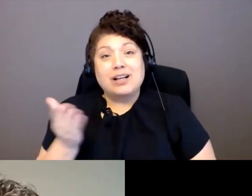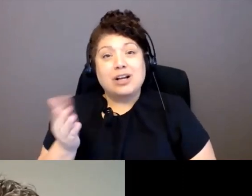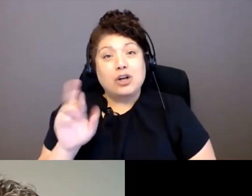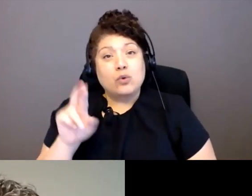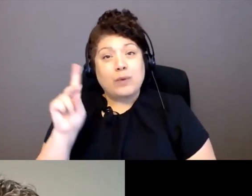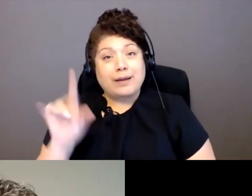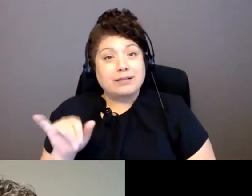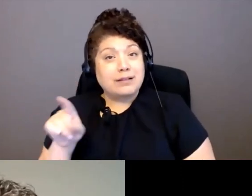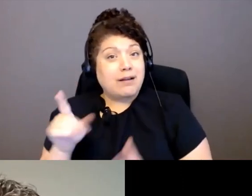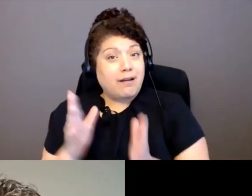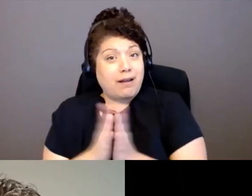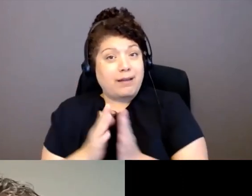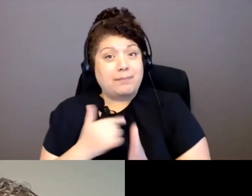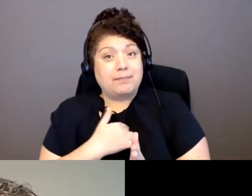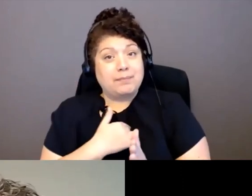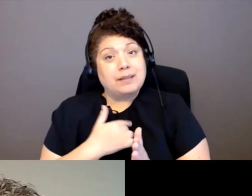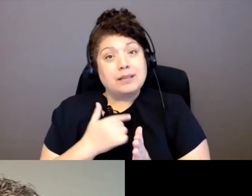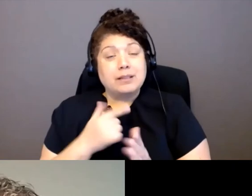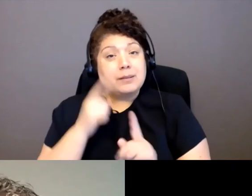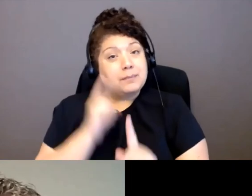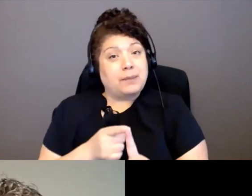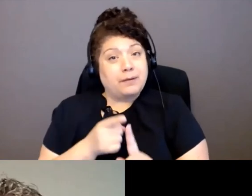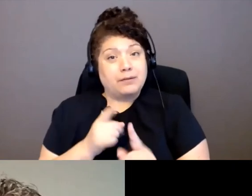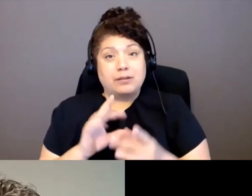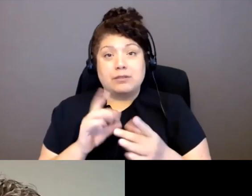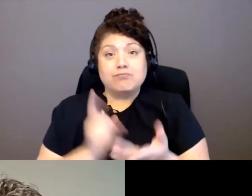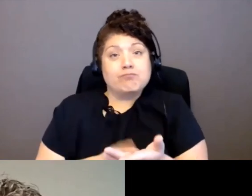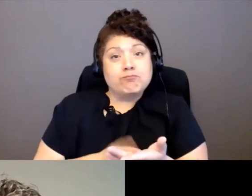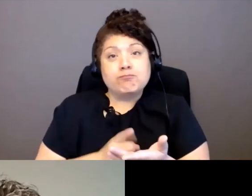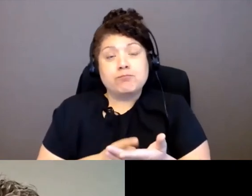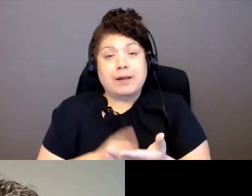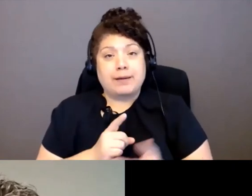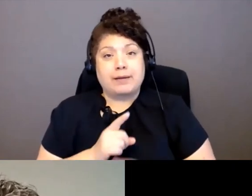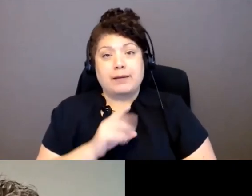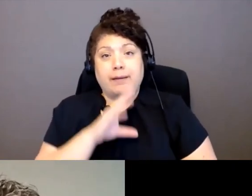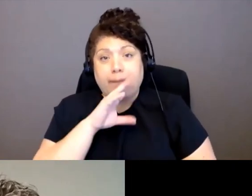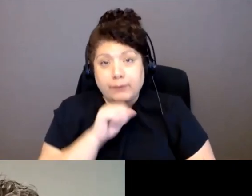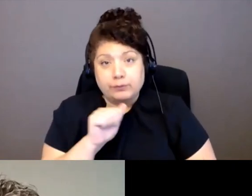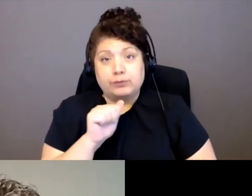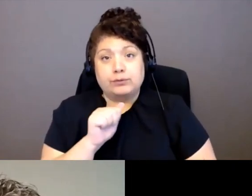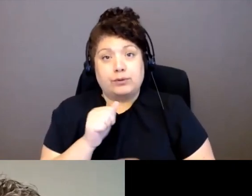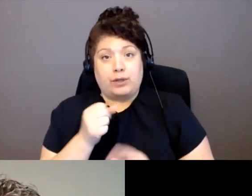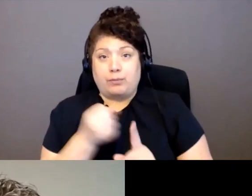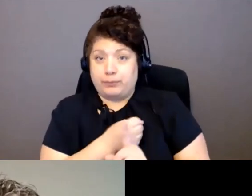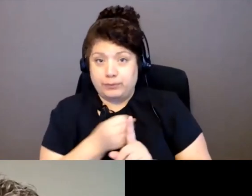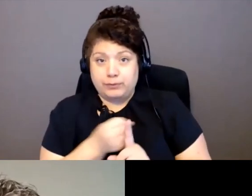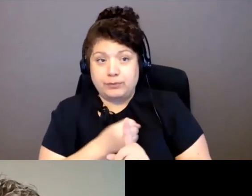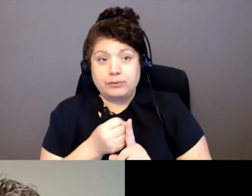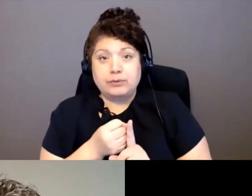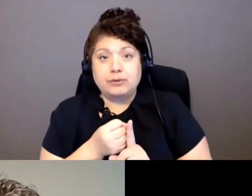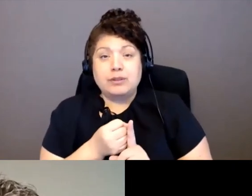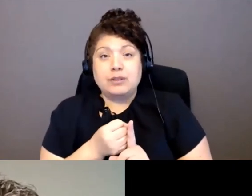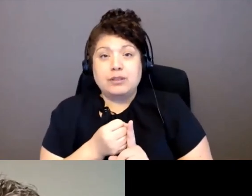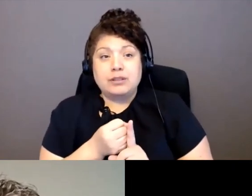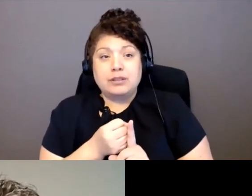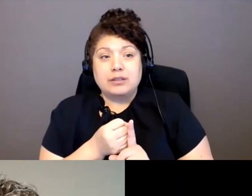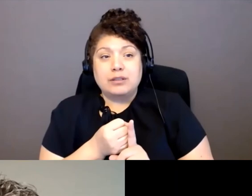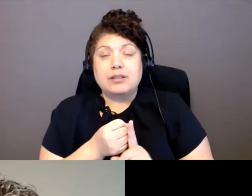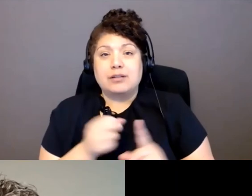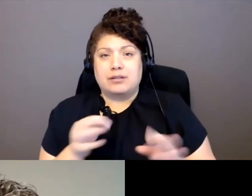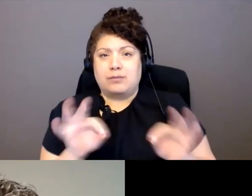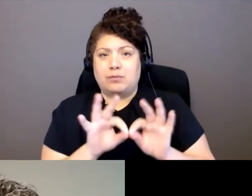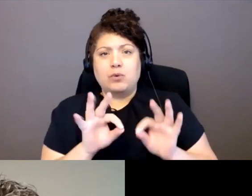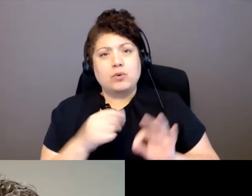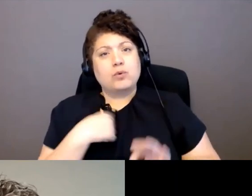to talk about elderly abuse. Well, the way I see elderly abuse is for, you know, we need to listen to